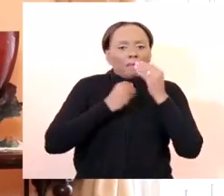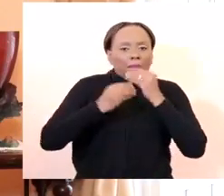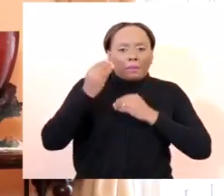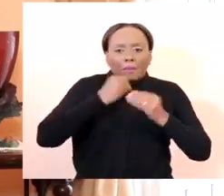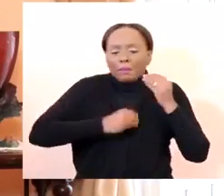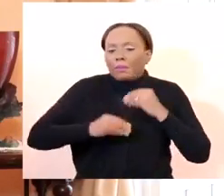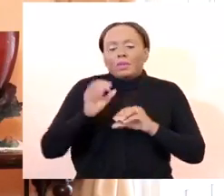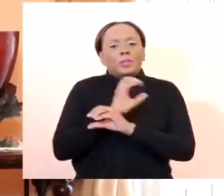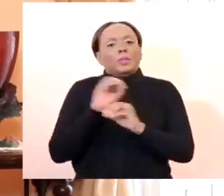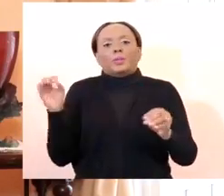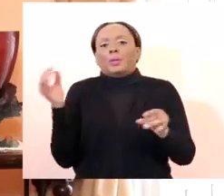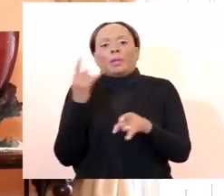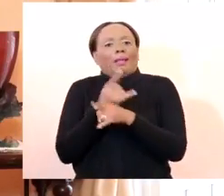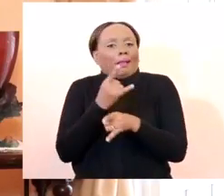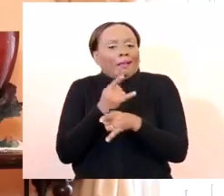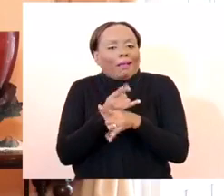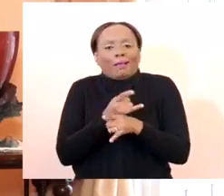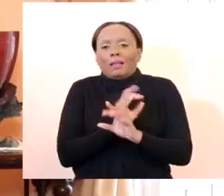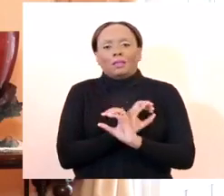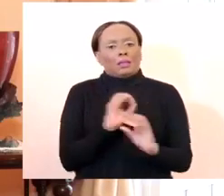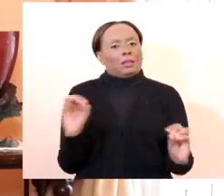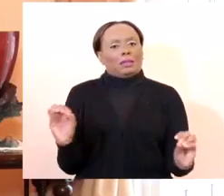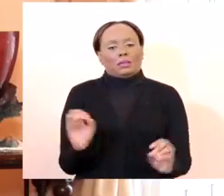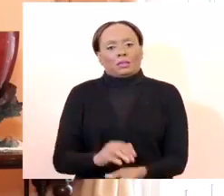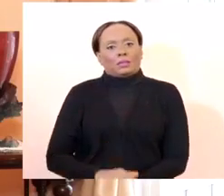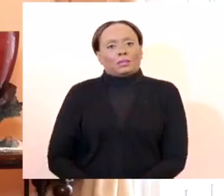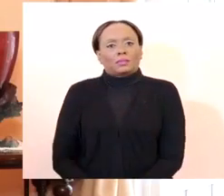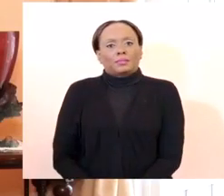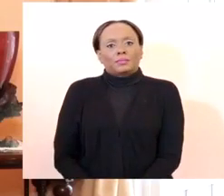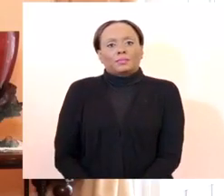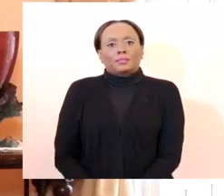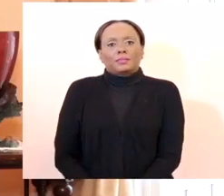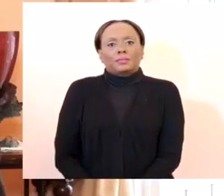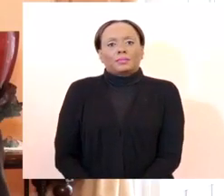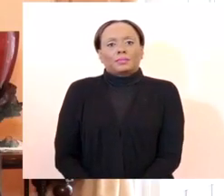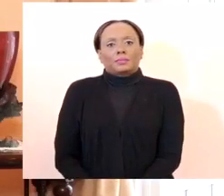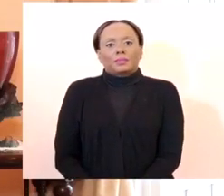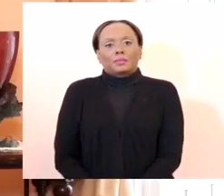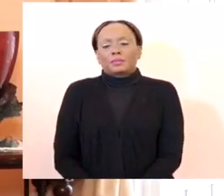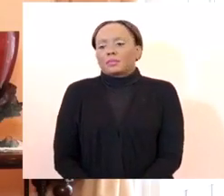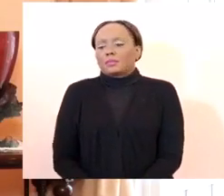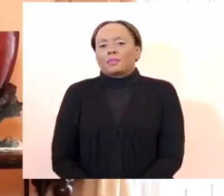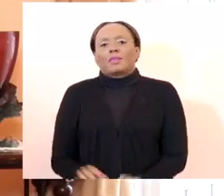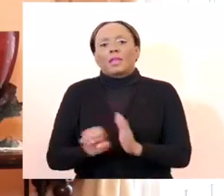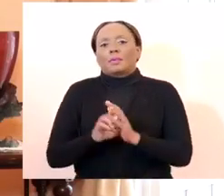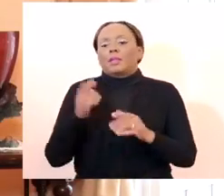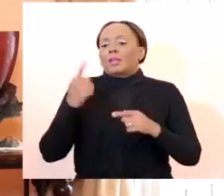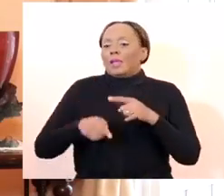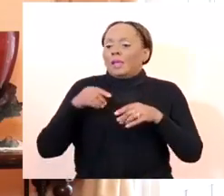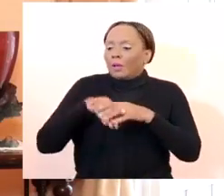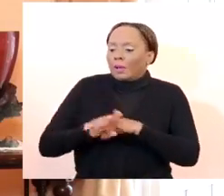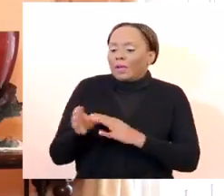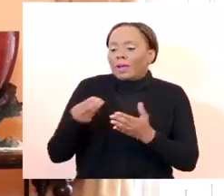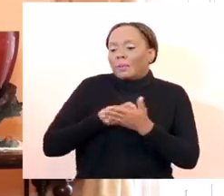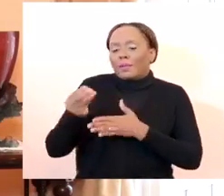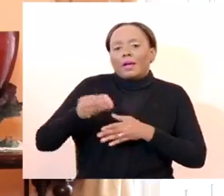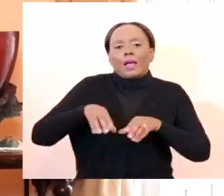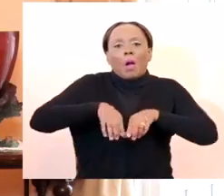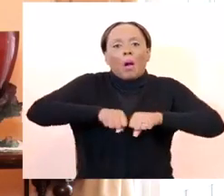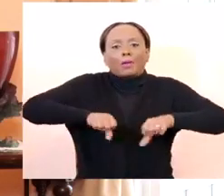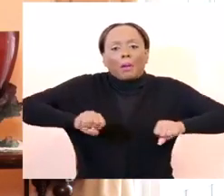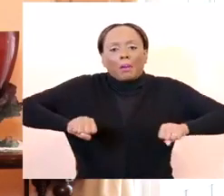pharmaceuticals that we just spoke about. So in other words, you will no longer be able to pop into the automark for hot dogs, hamburgers,